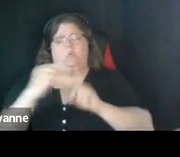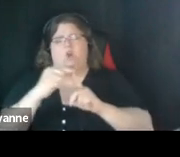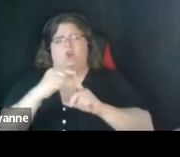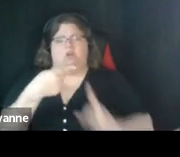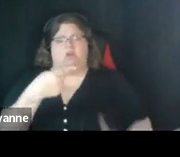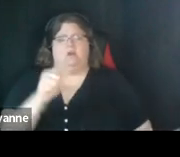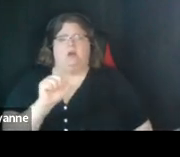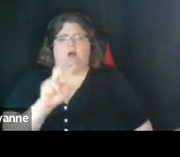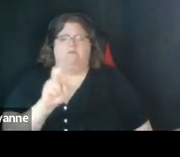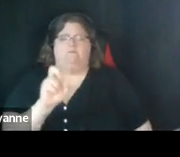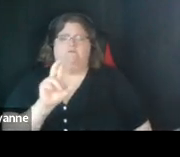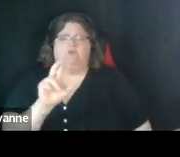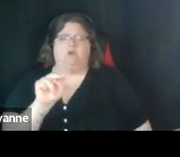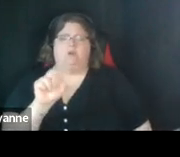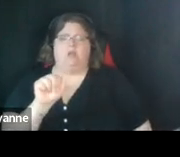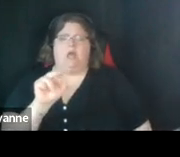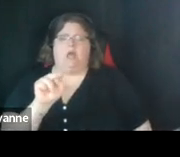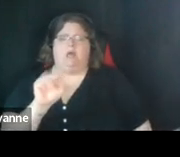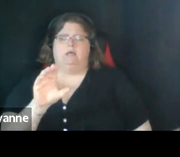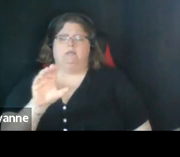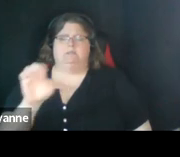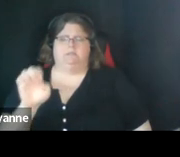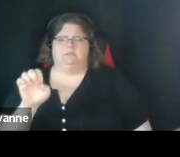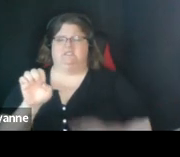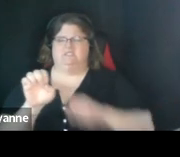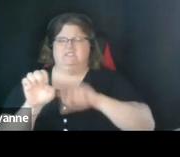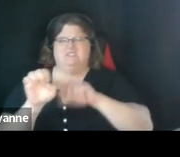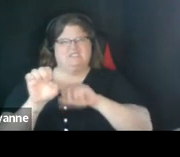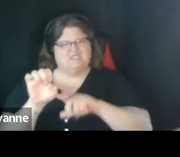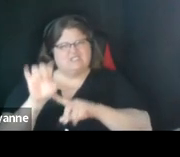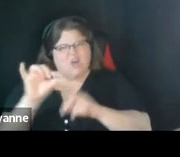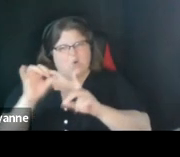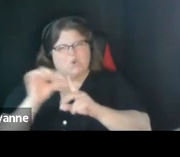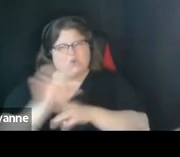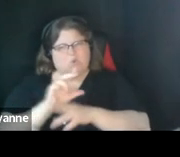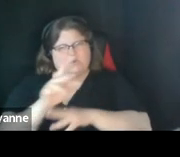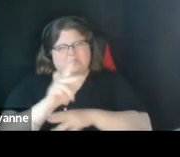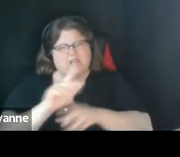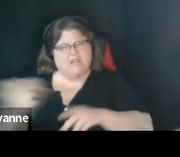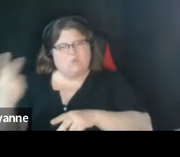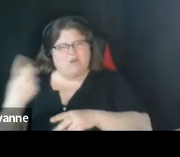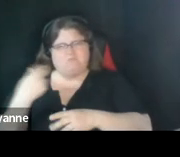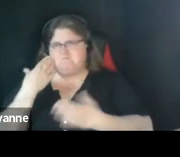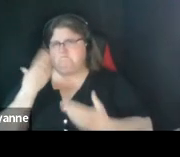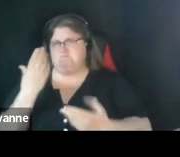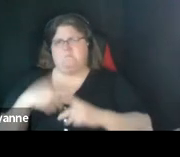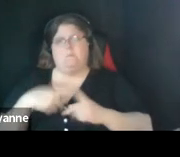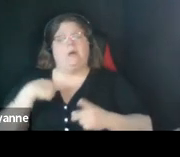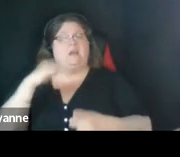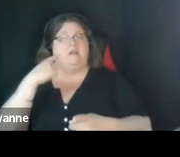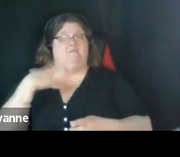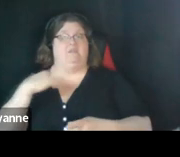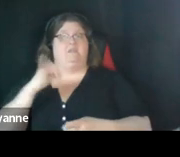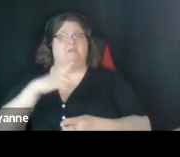but when i hear engagement infrastructure that's that's what i hear and then um the the other key point in here is